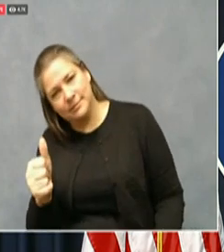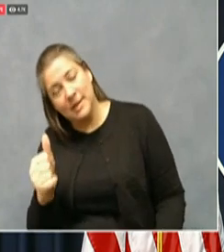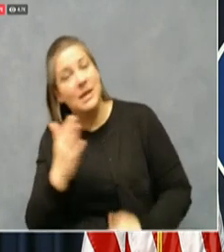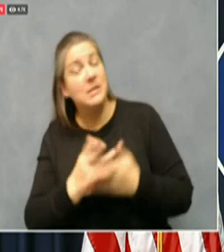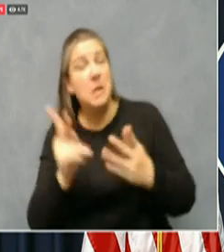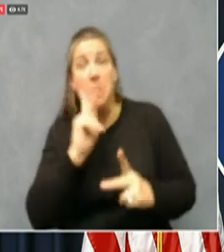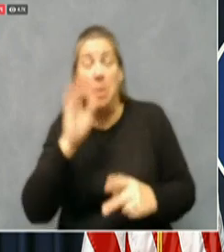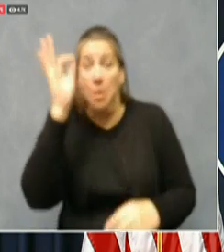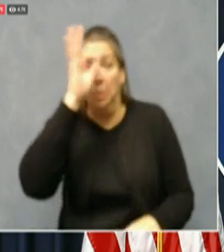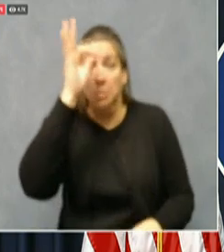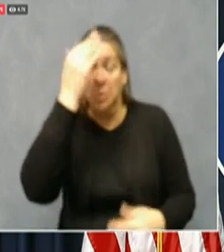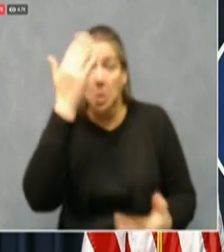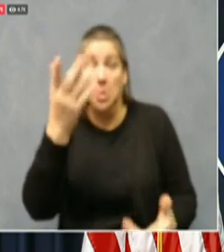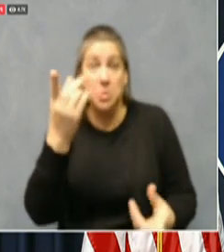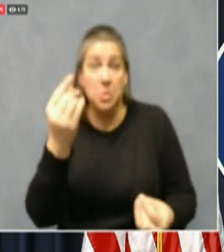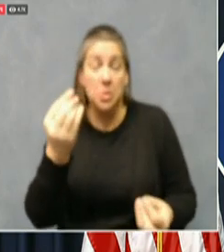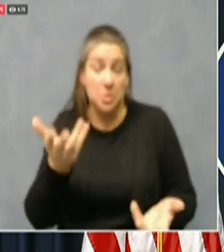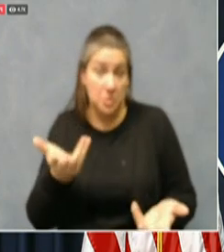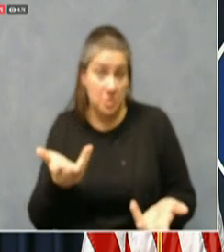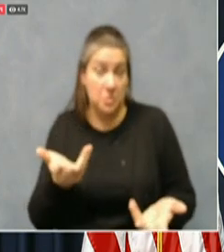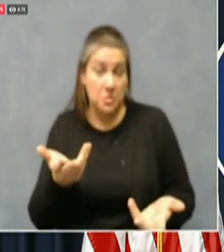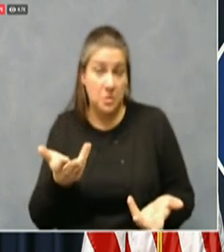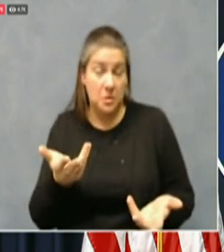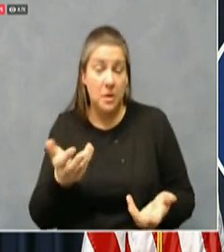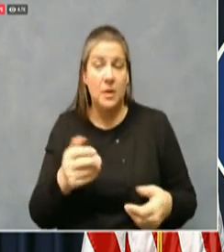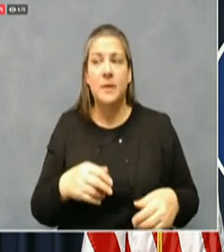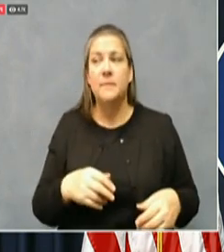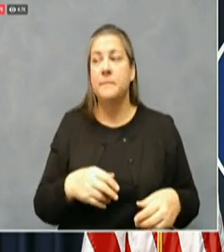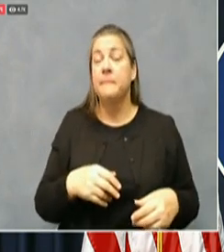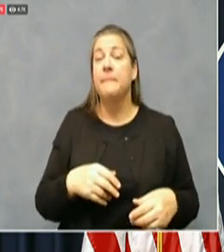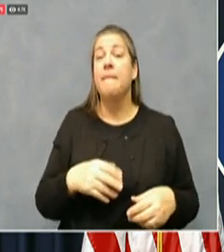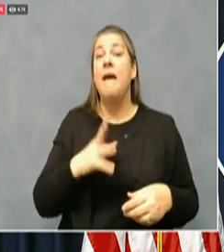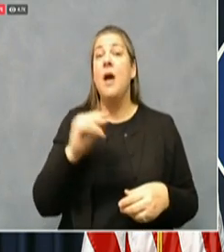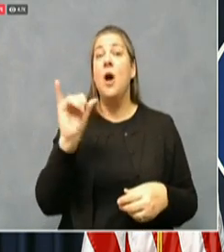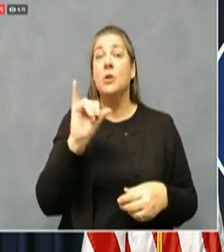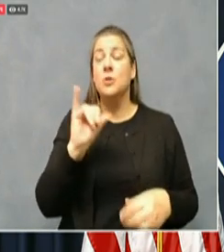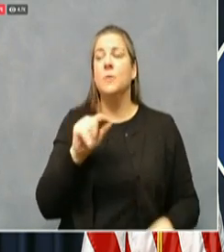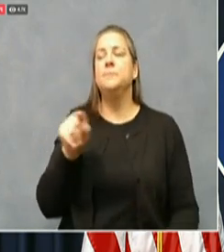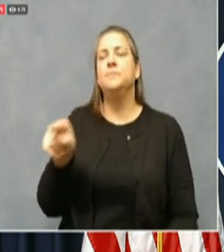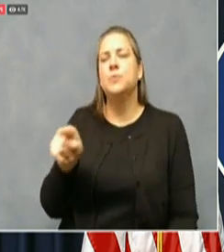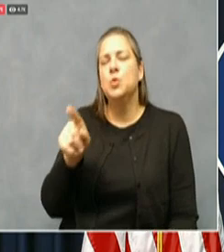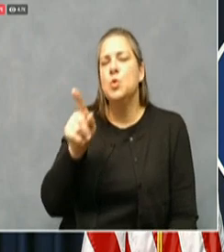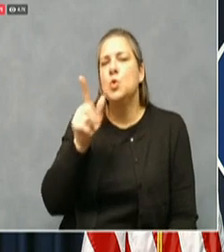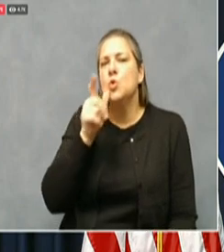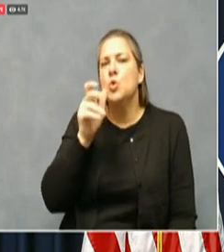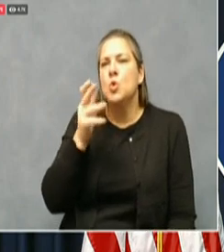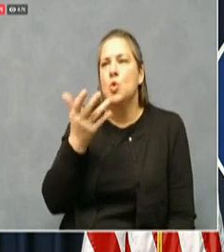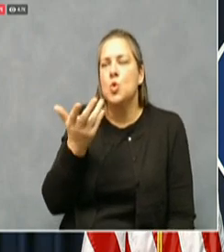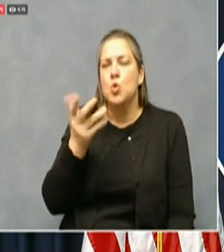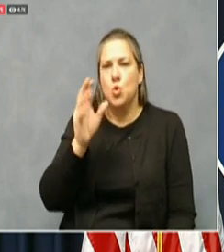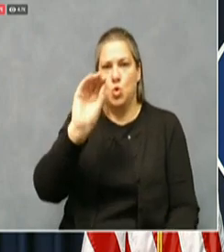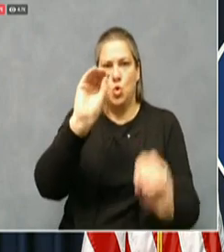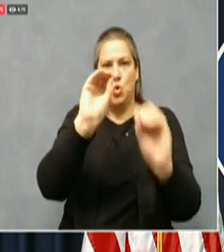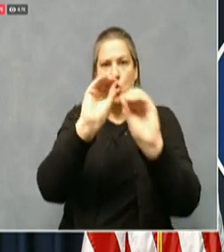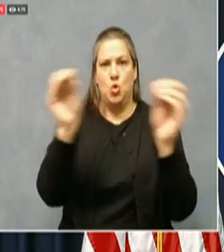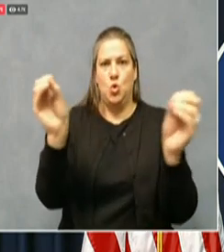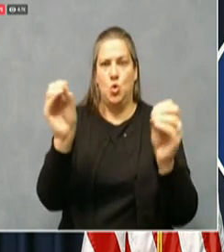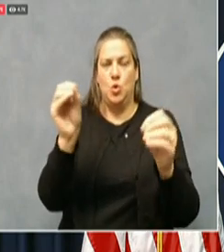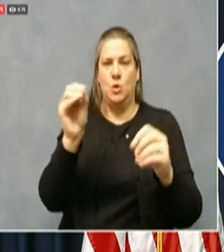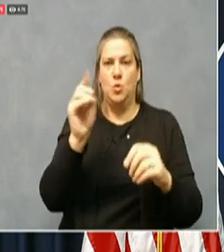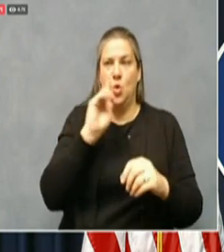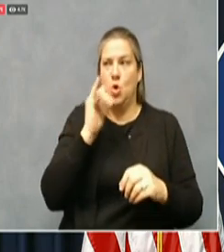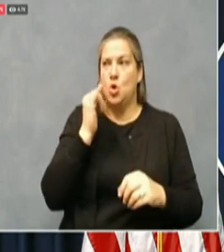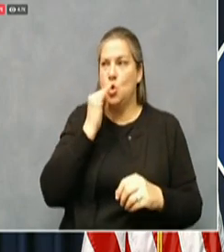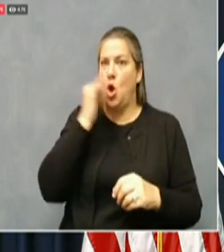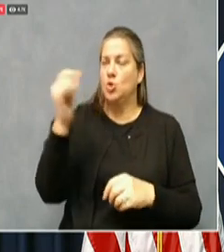further. The second piece is there'll be nobody to call anybody that that positive person has been in contact with. Now, right